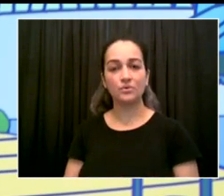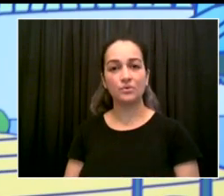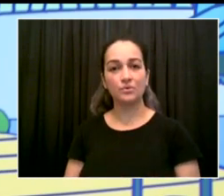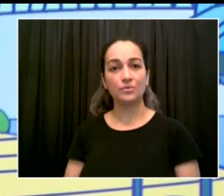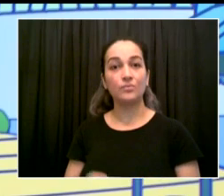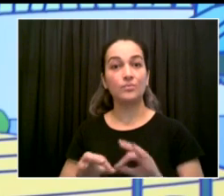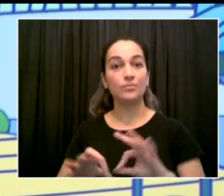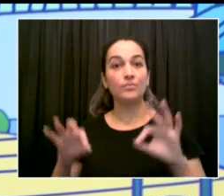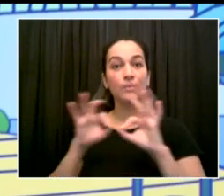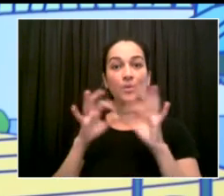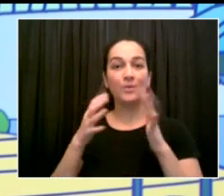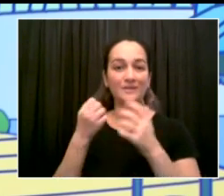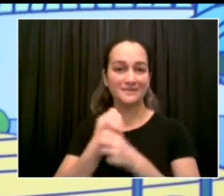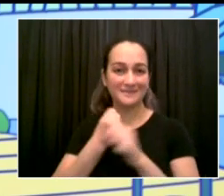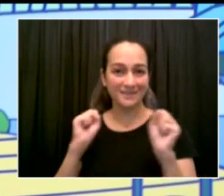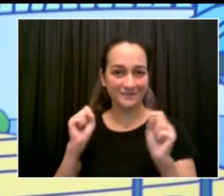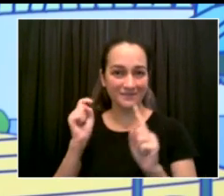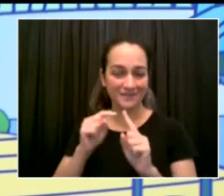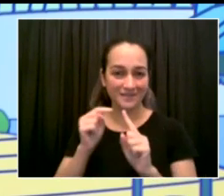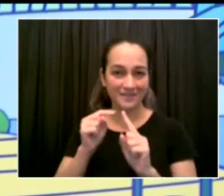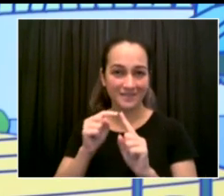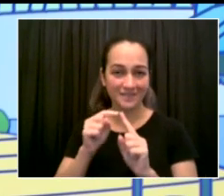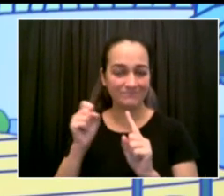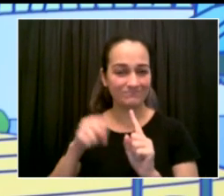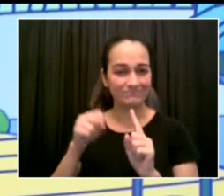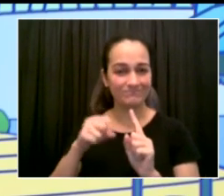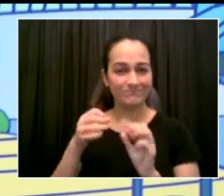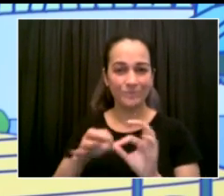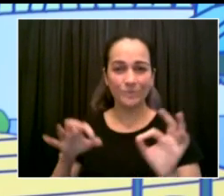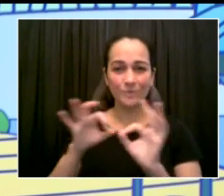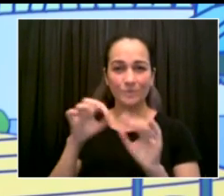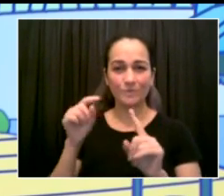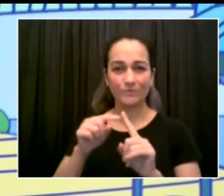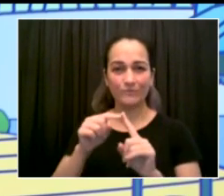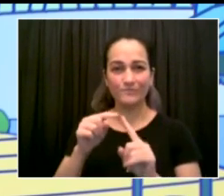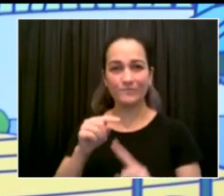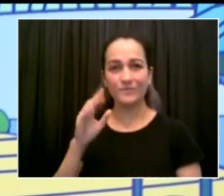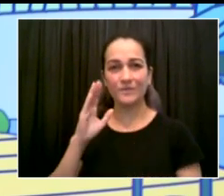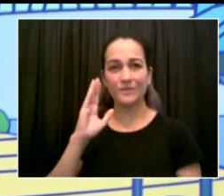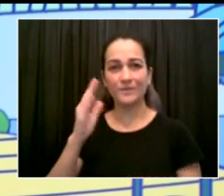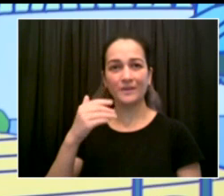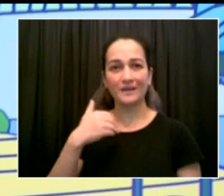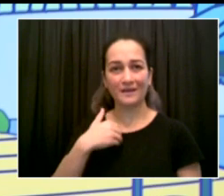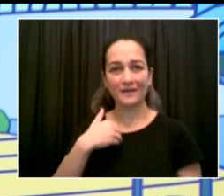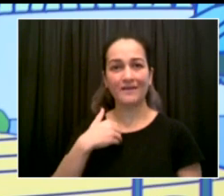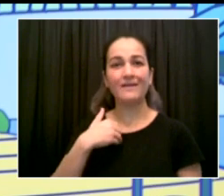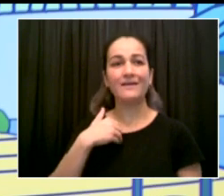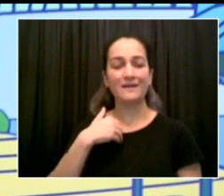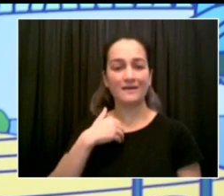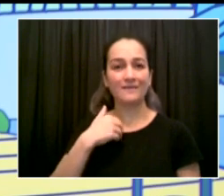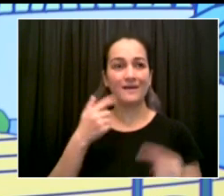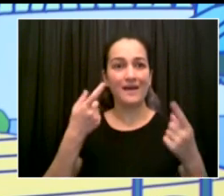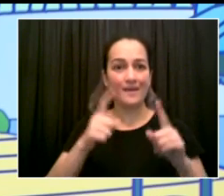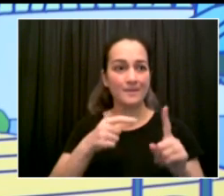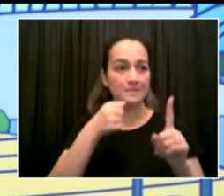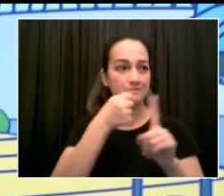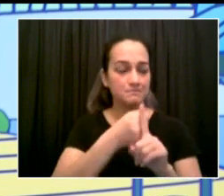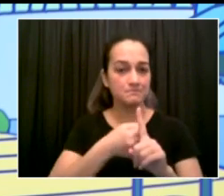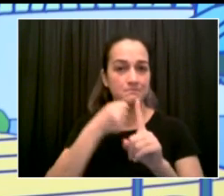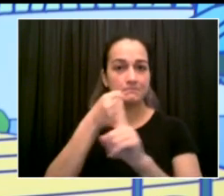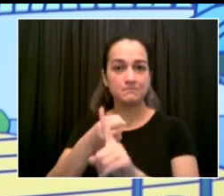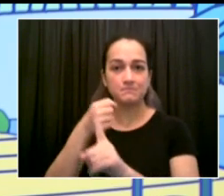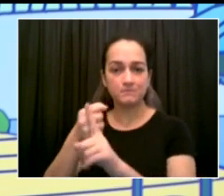different environment now because of the high-level vaccination. And that has changed the playing field from the point of view of the doctors. But